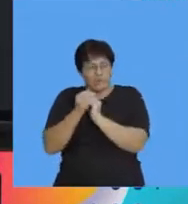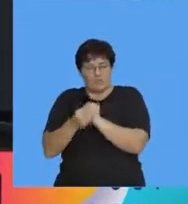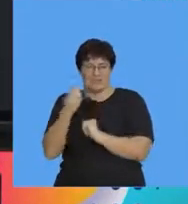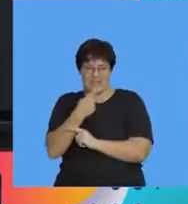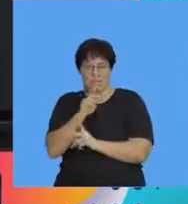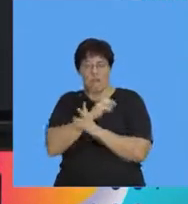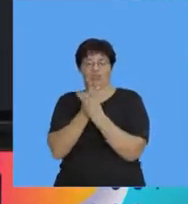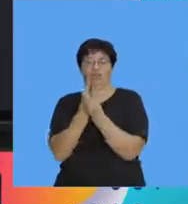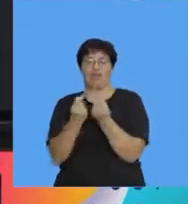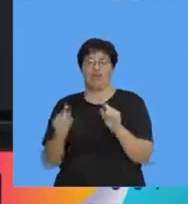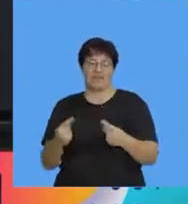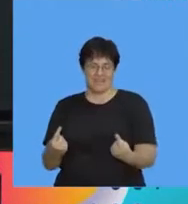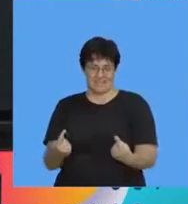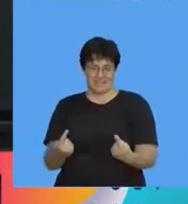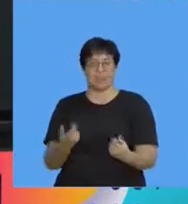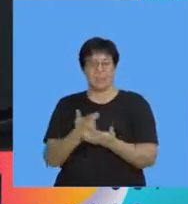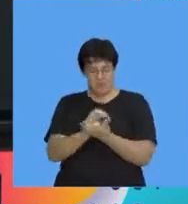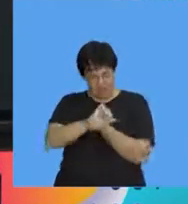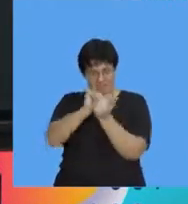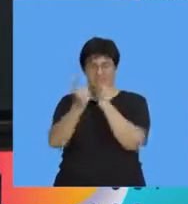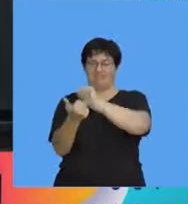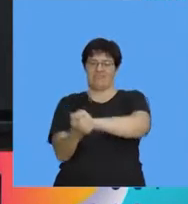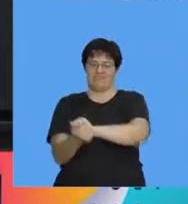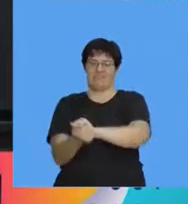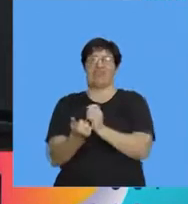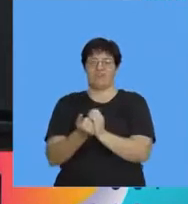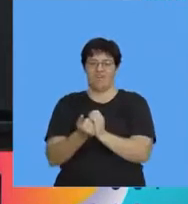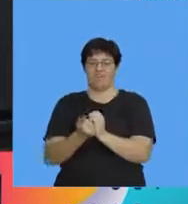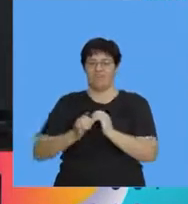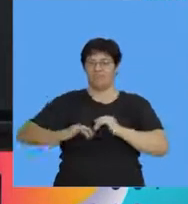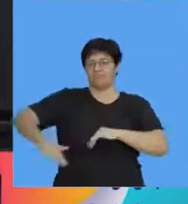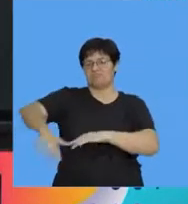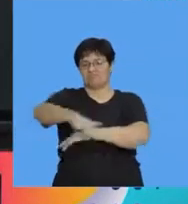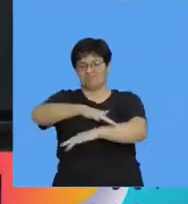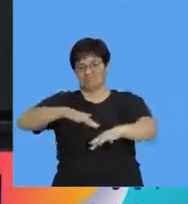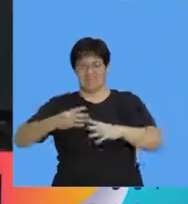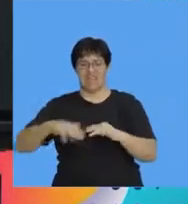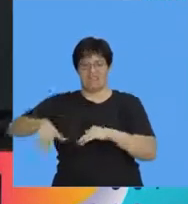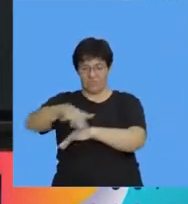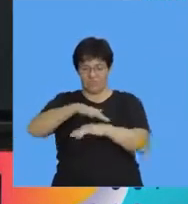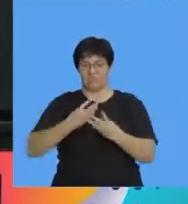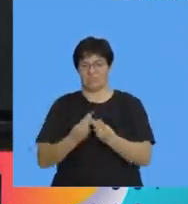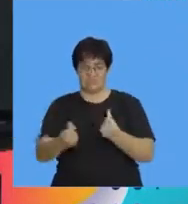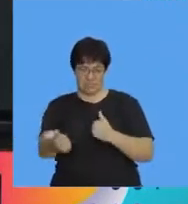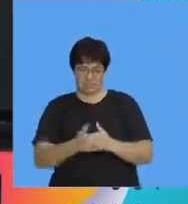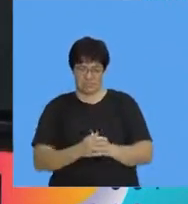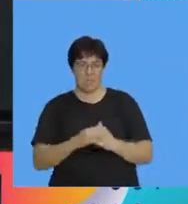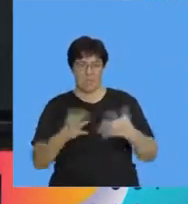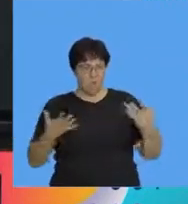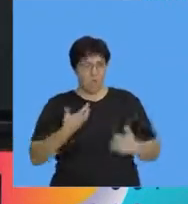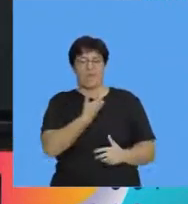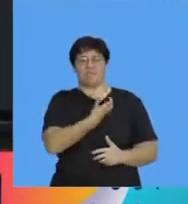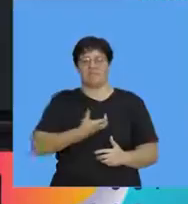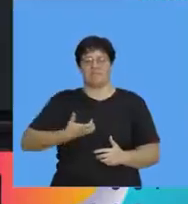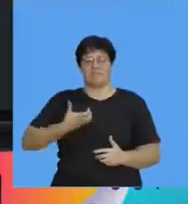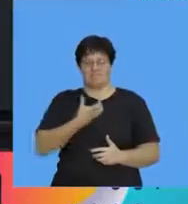they don't dry out and they are adapted to a terrestrial environment they're much more